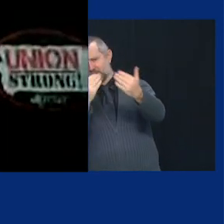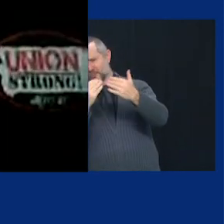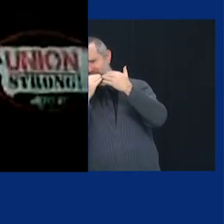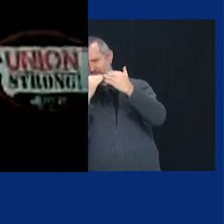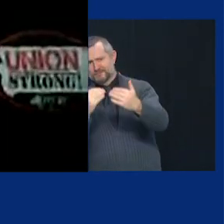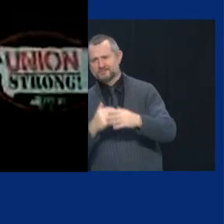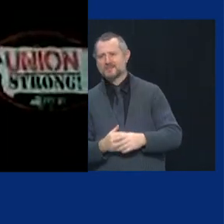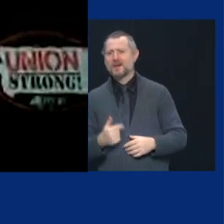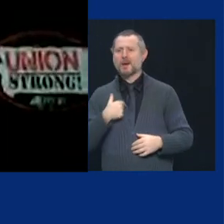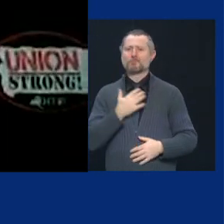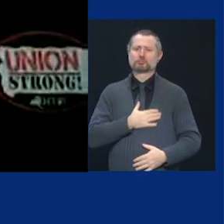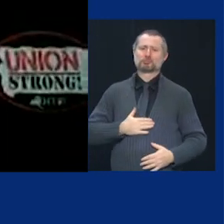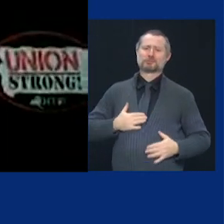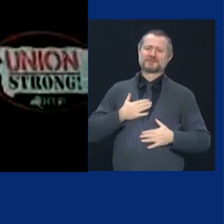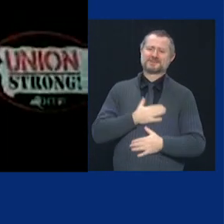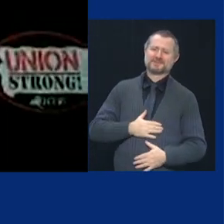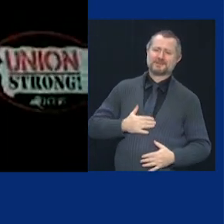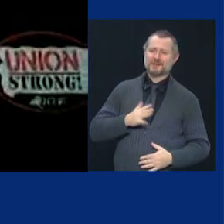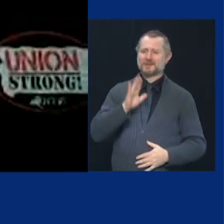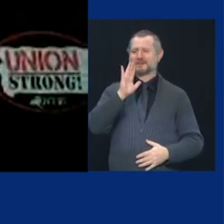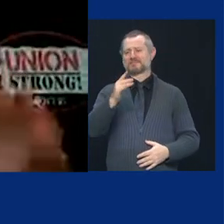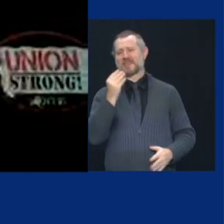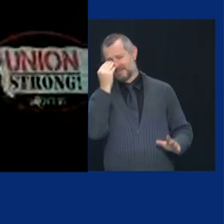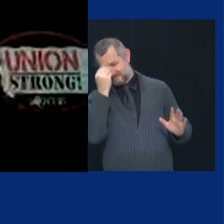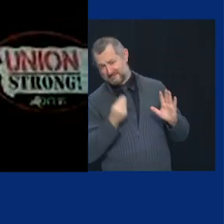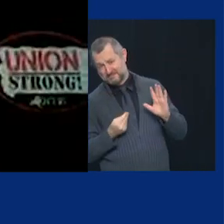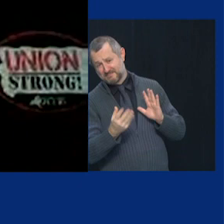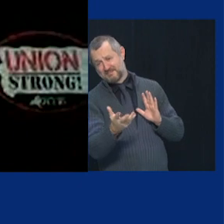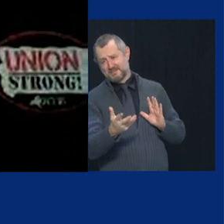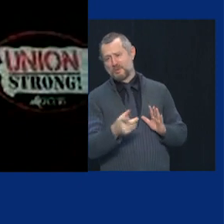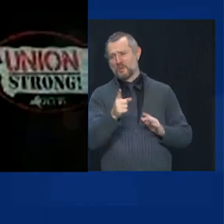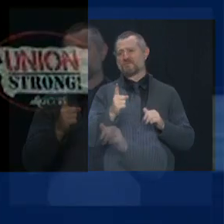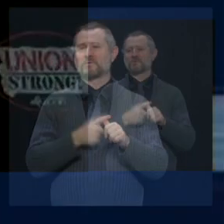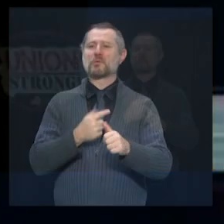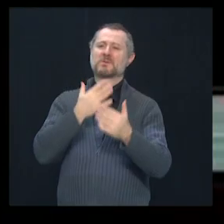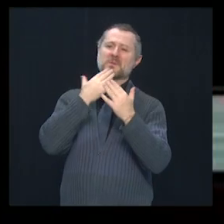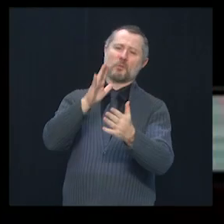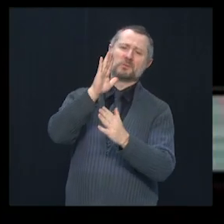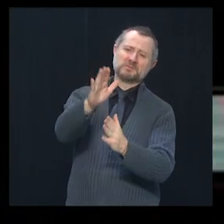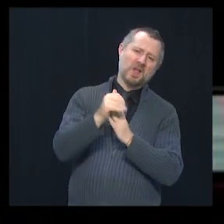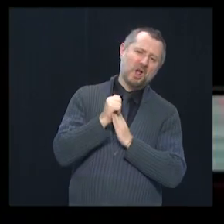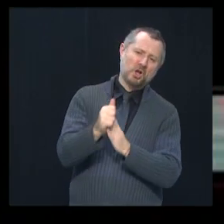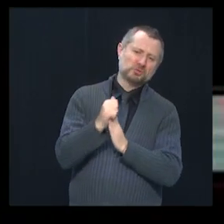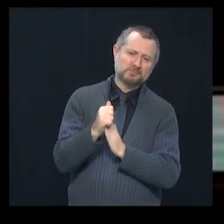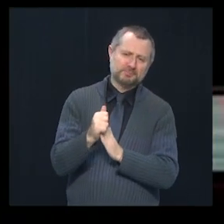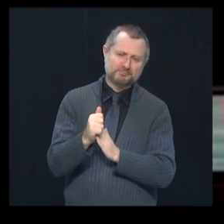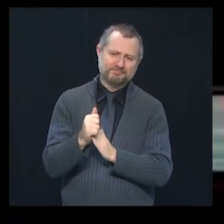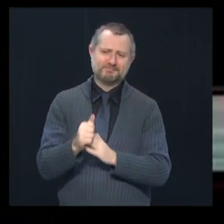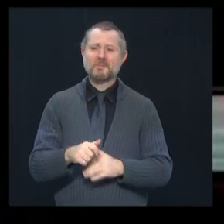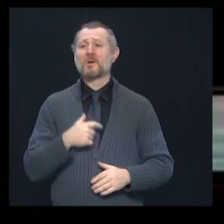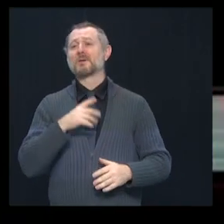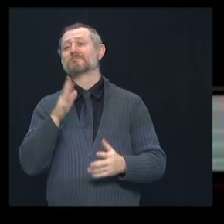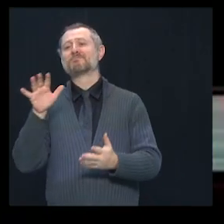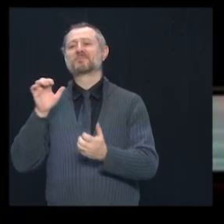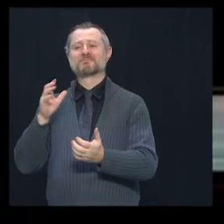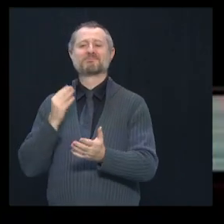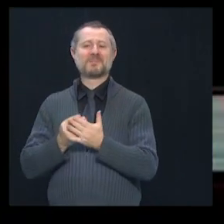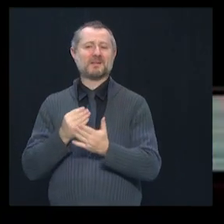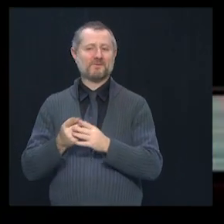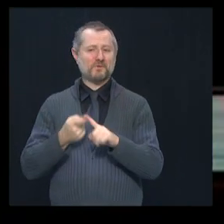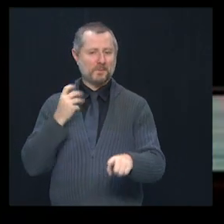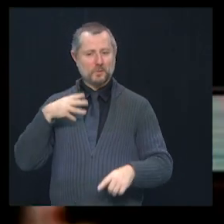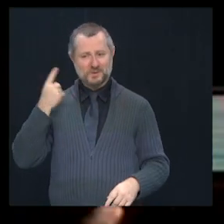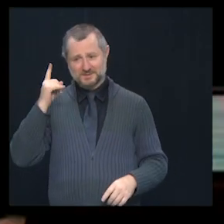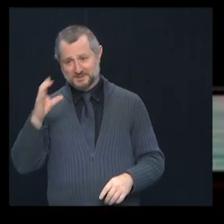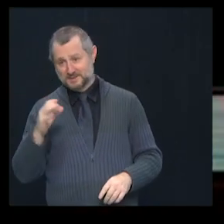i appreciate it and let me just say this uh first i want to thank you for your leadership uh in the effort to secure funding from washington you continue to